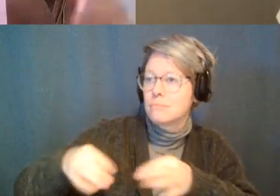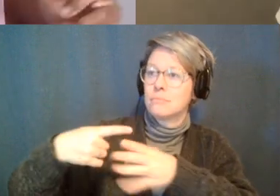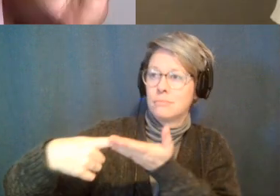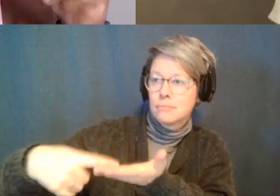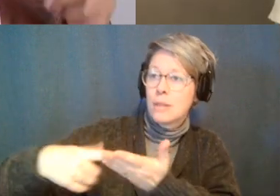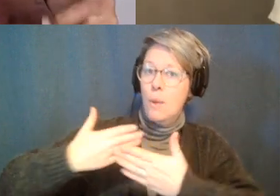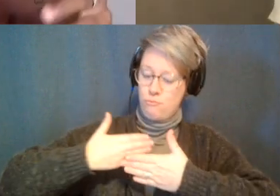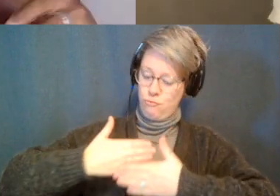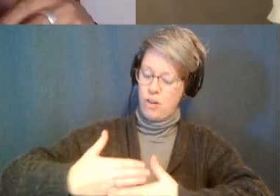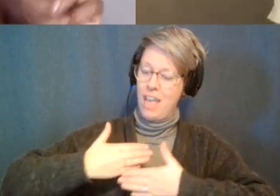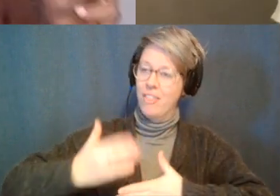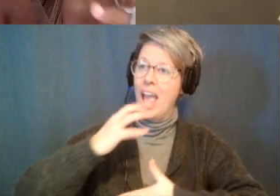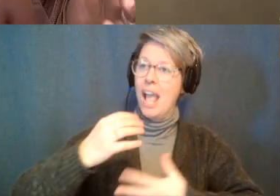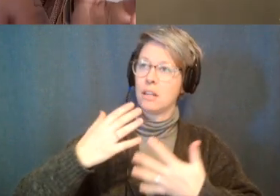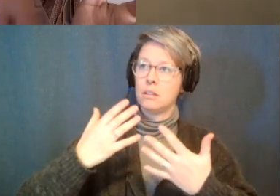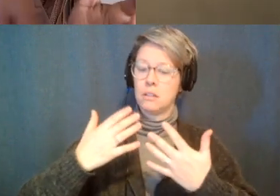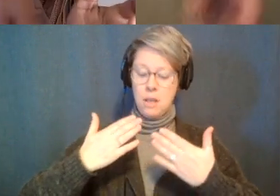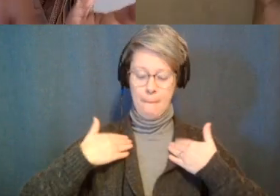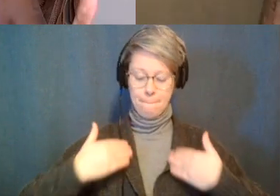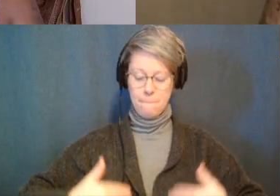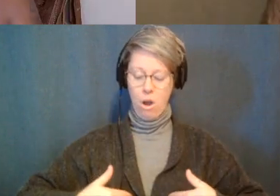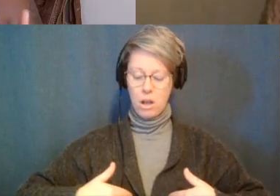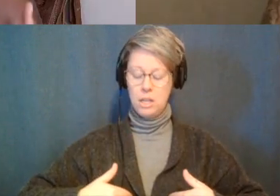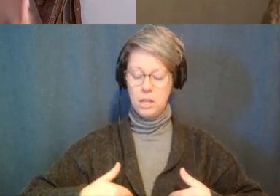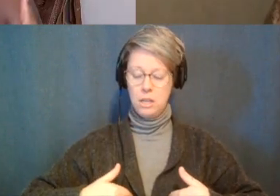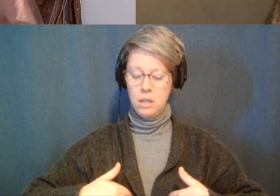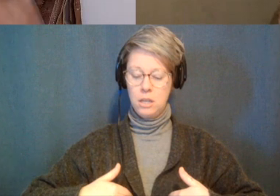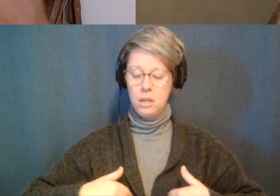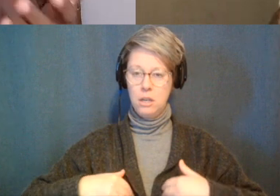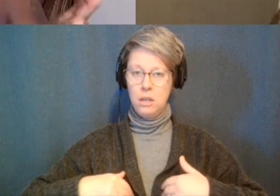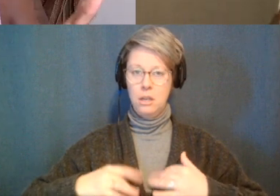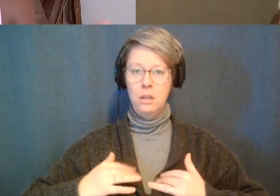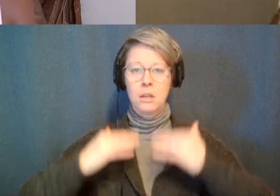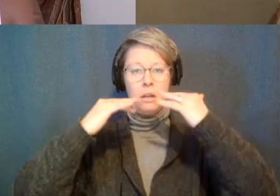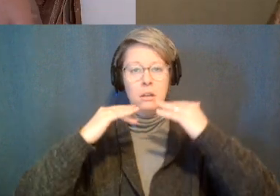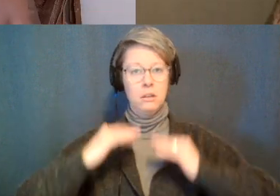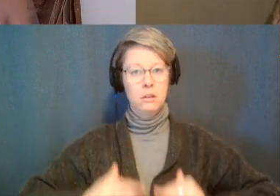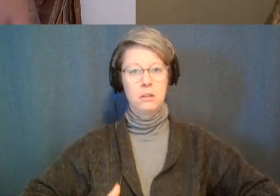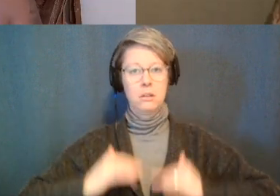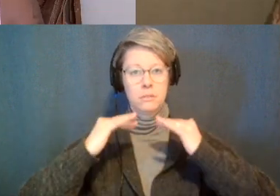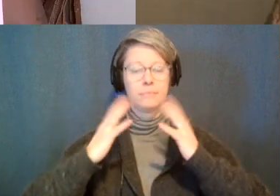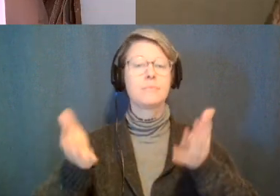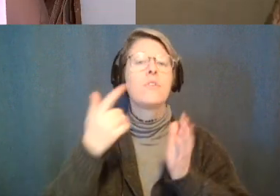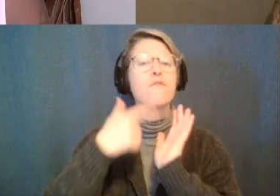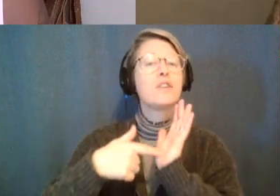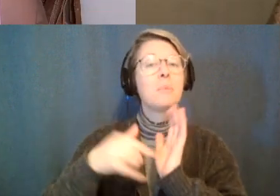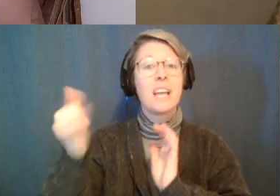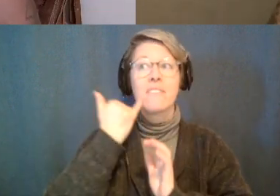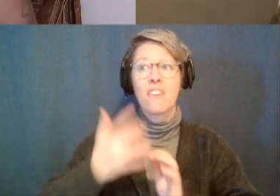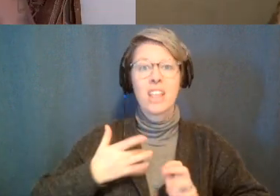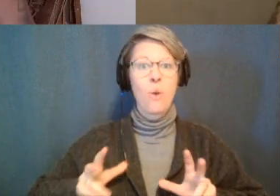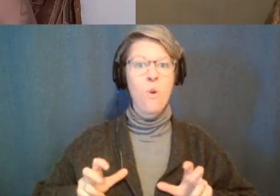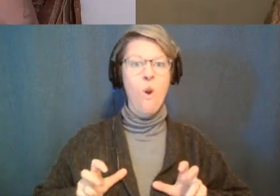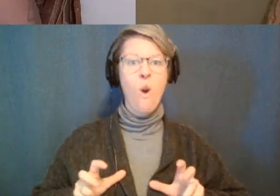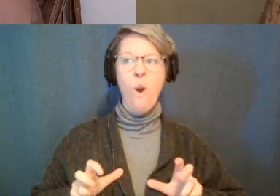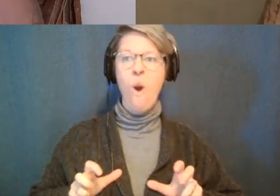also changing your state so what i mean by that it's like let's say uh for them it's like if they're feeling super horny super horned